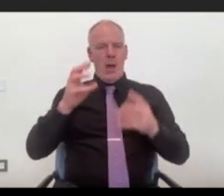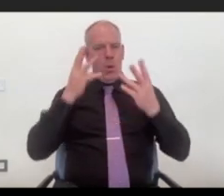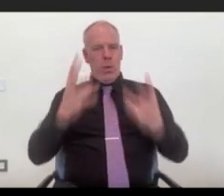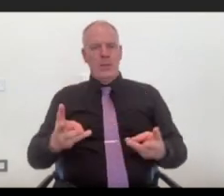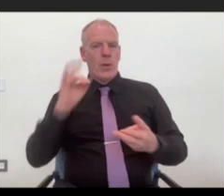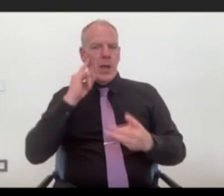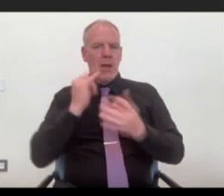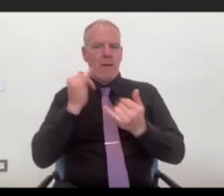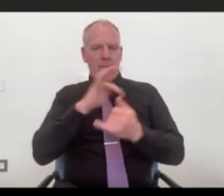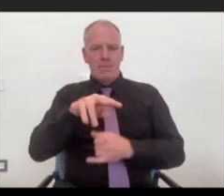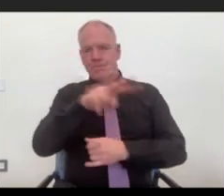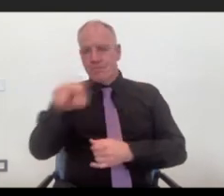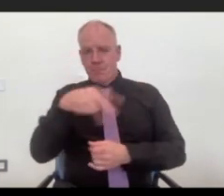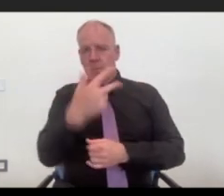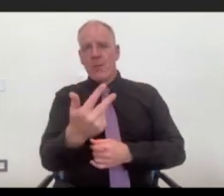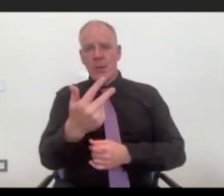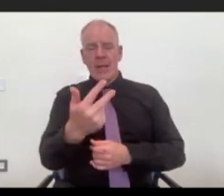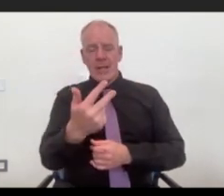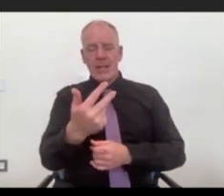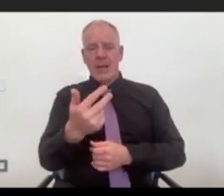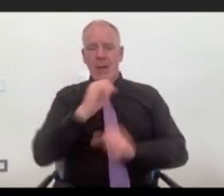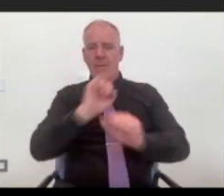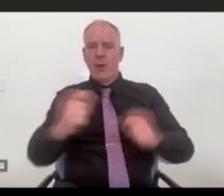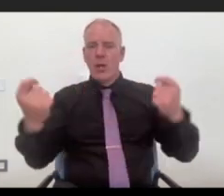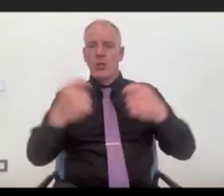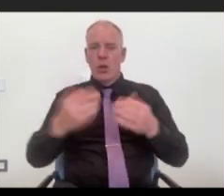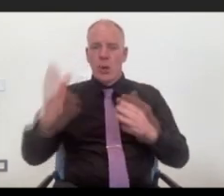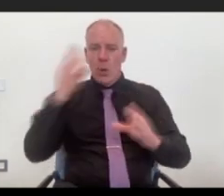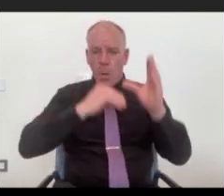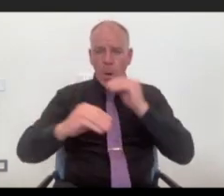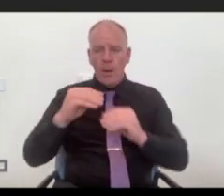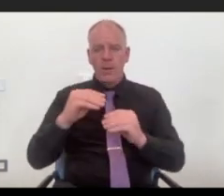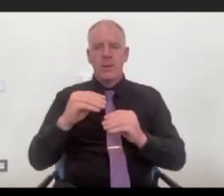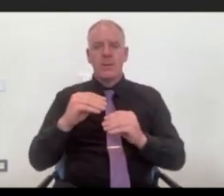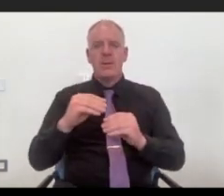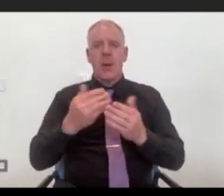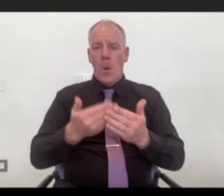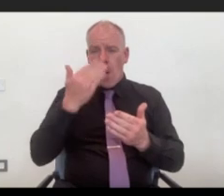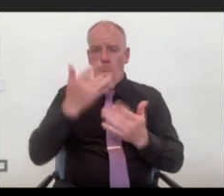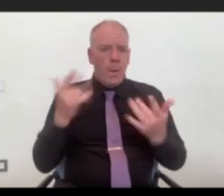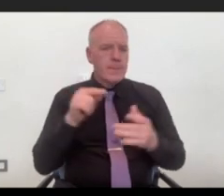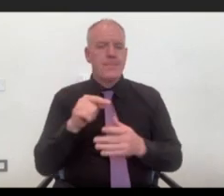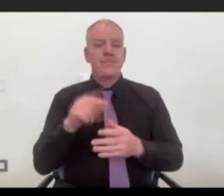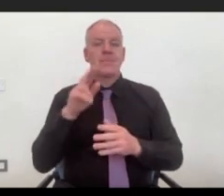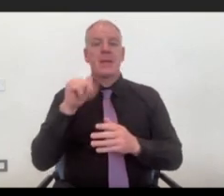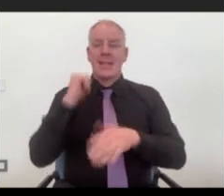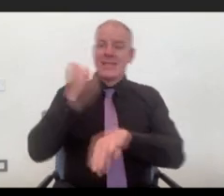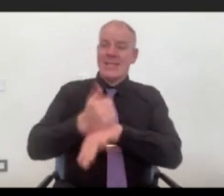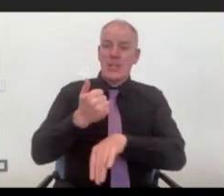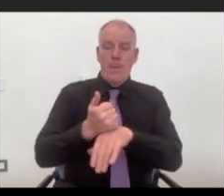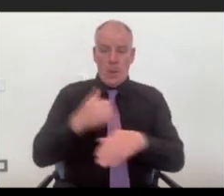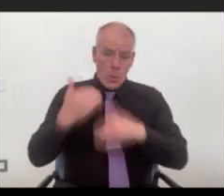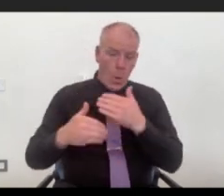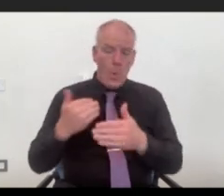on any shared learnings they could have in terms of, you know, how we could, I suppose, get this up and running and